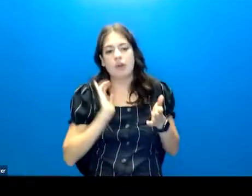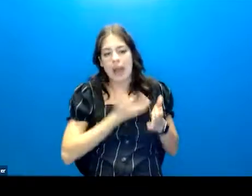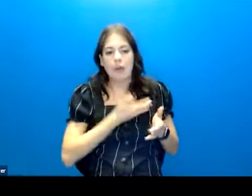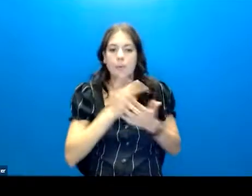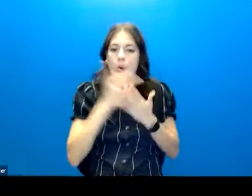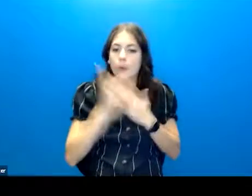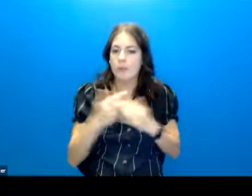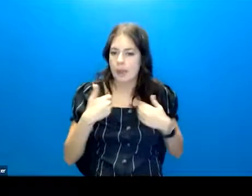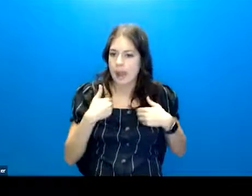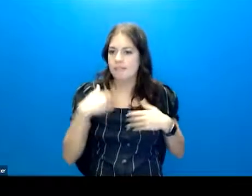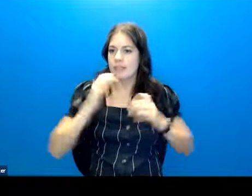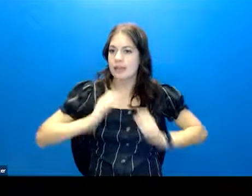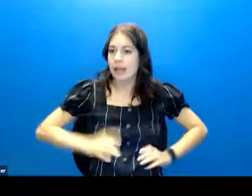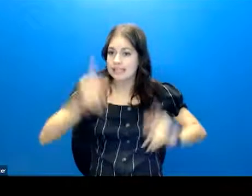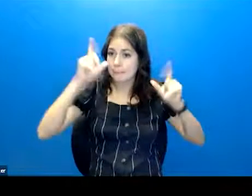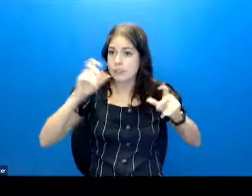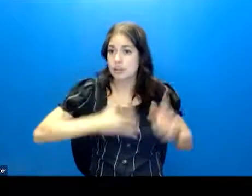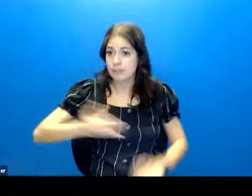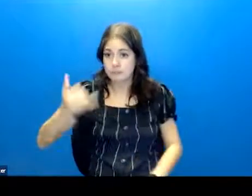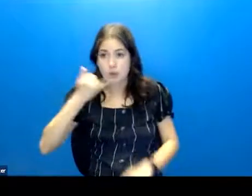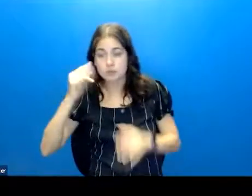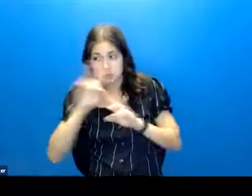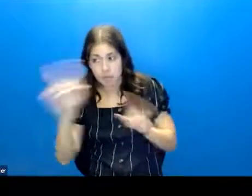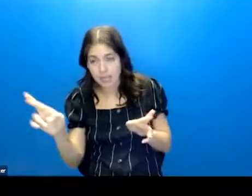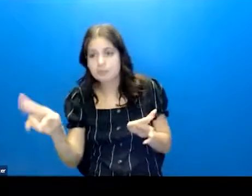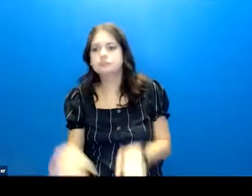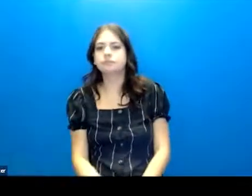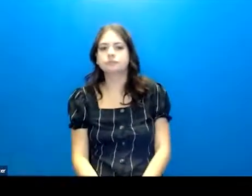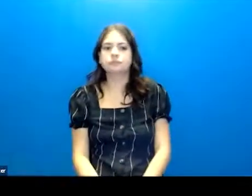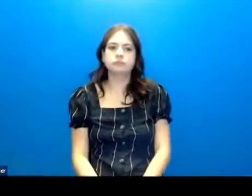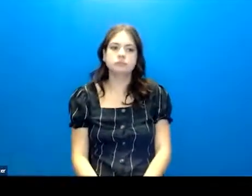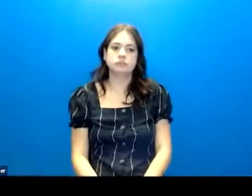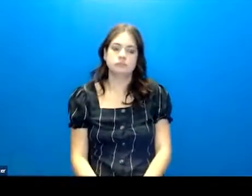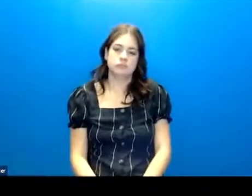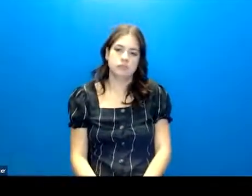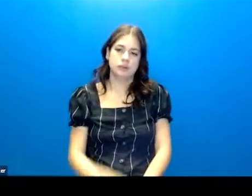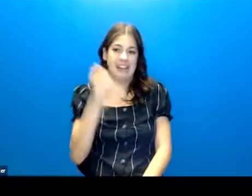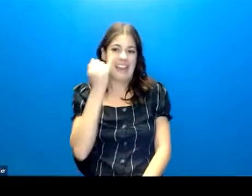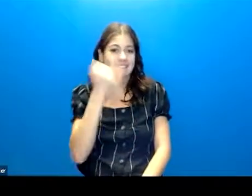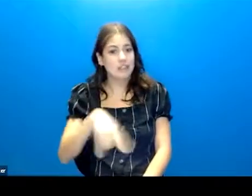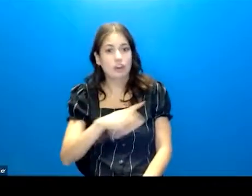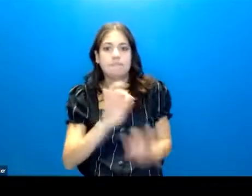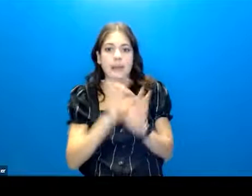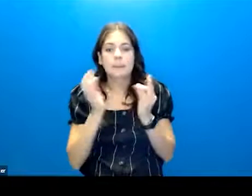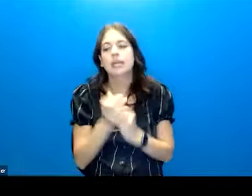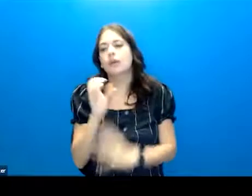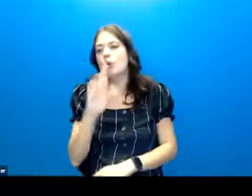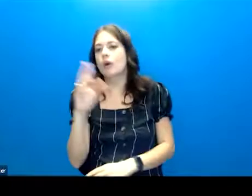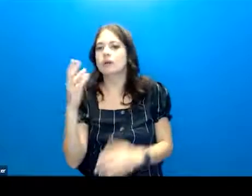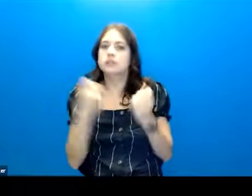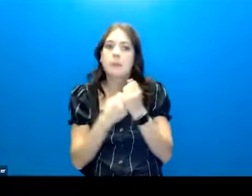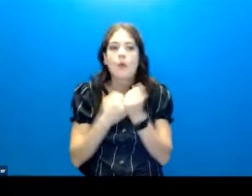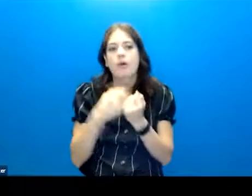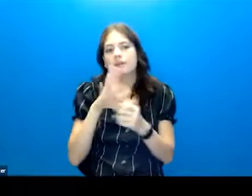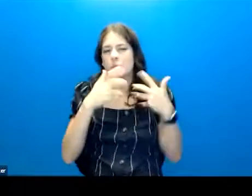program, we have the client take a picture of it in their phone. So it's there. We also, if their family or the people that they live with,